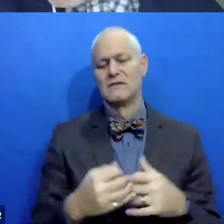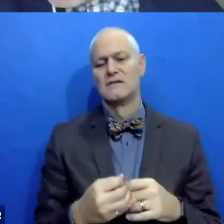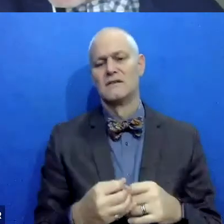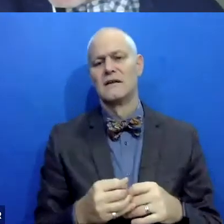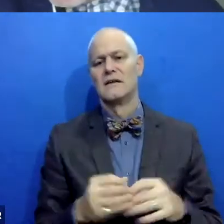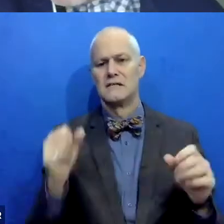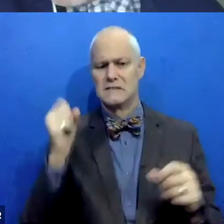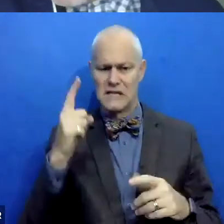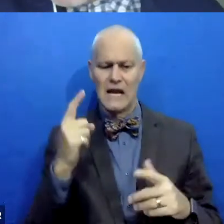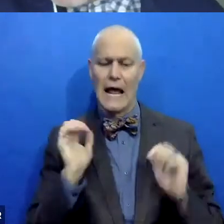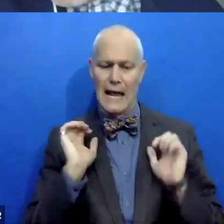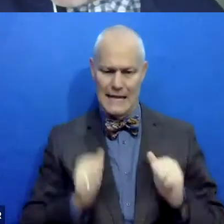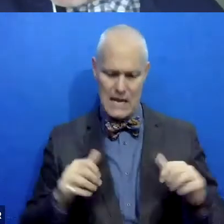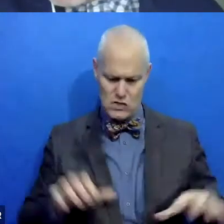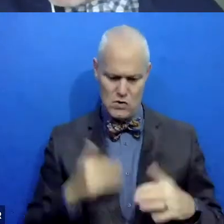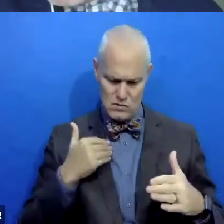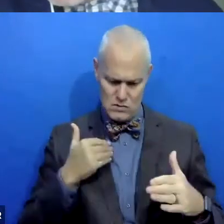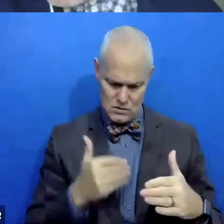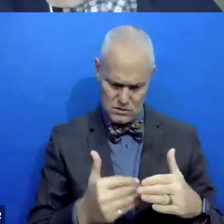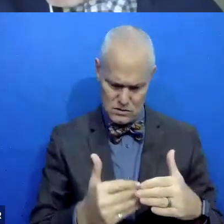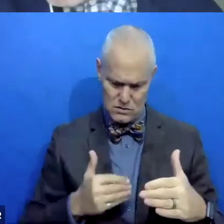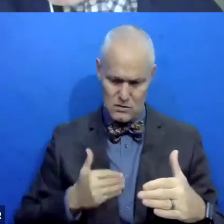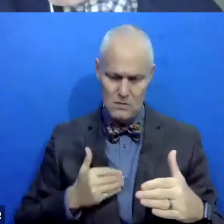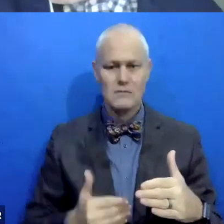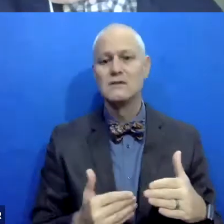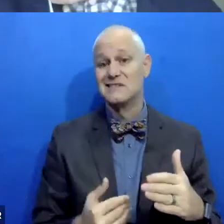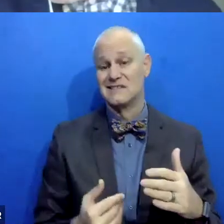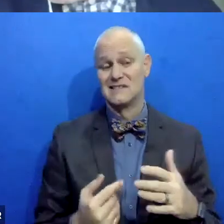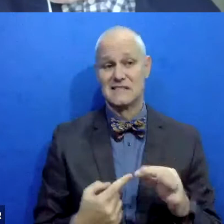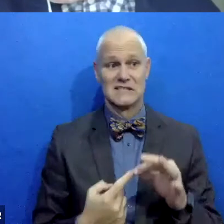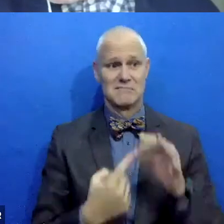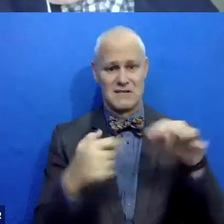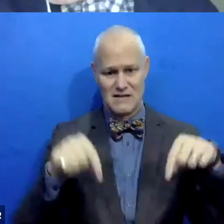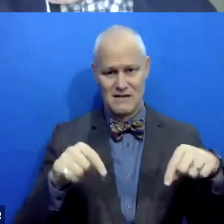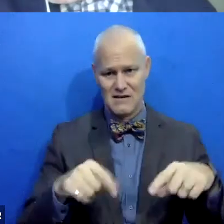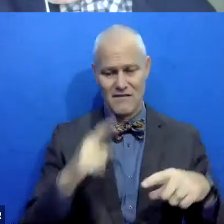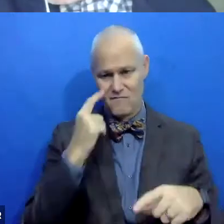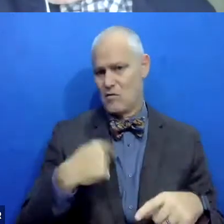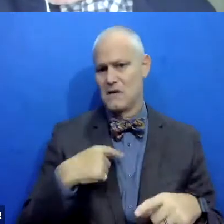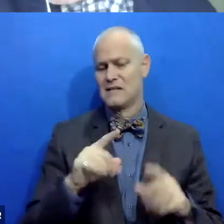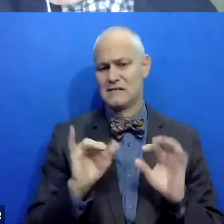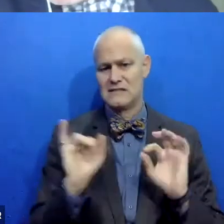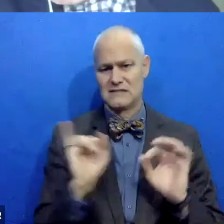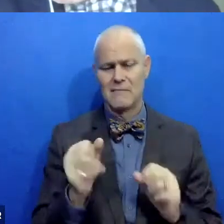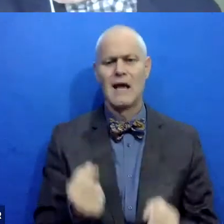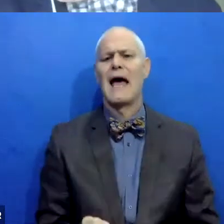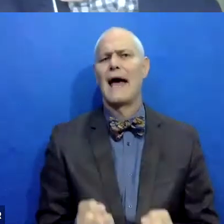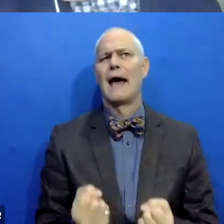how much you can do, especially in this space. Uh, I know for me, I had to set some boundaries about the number of